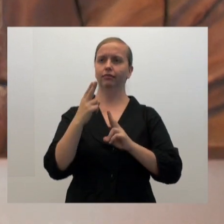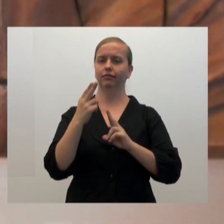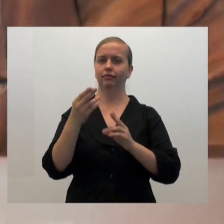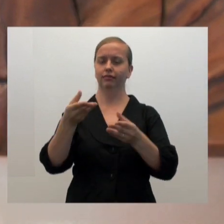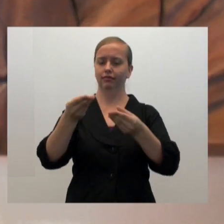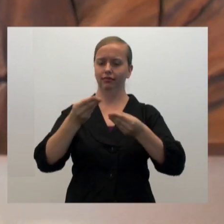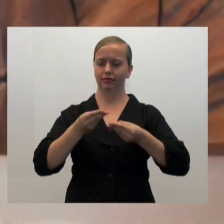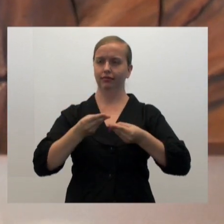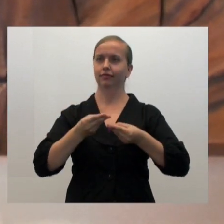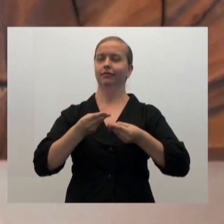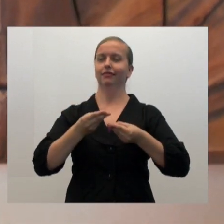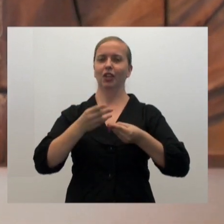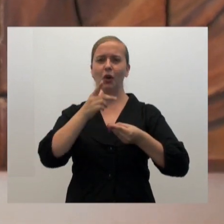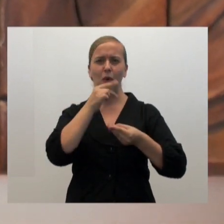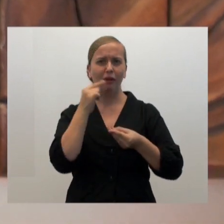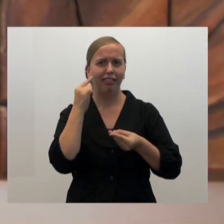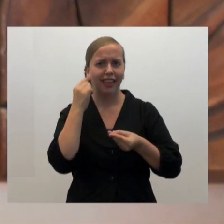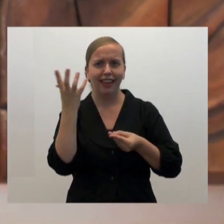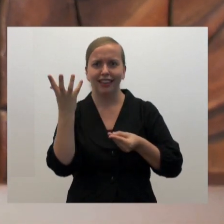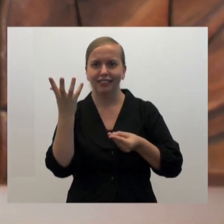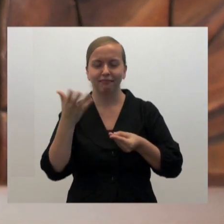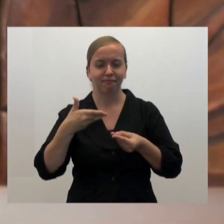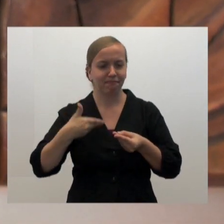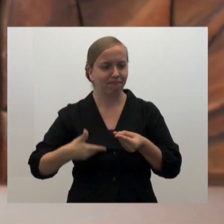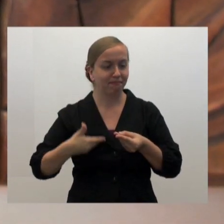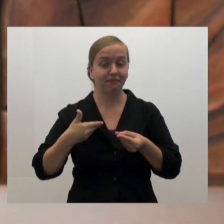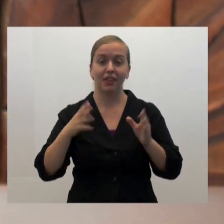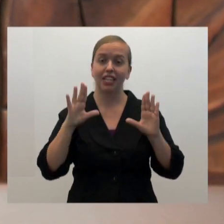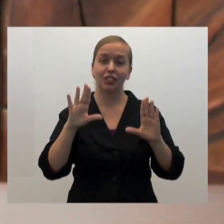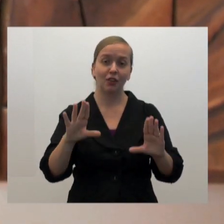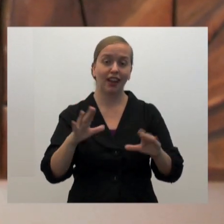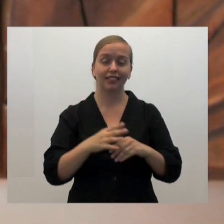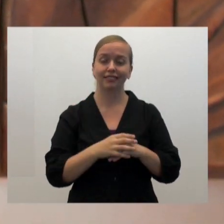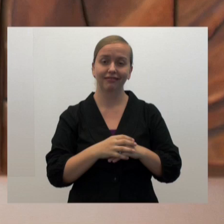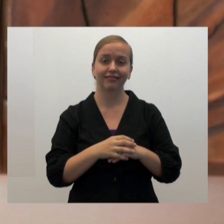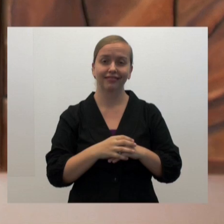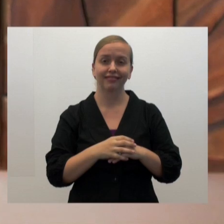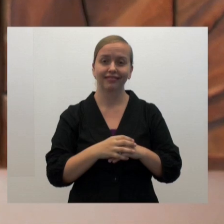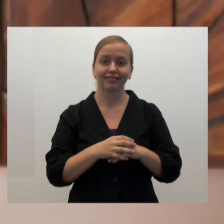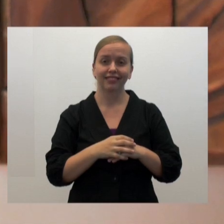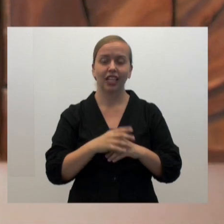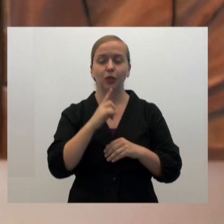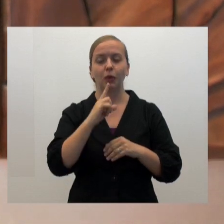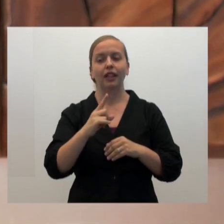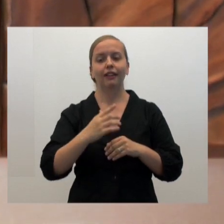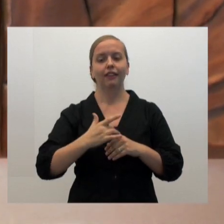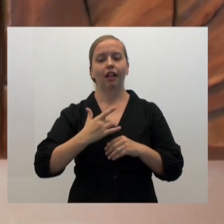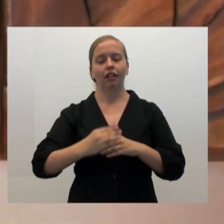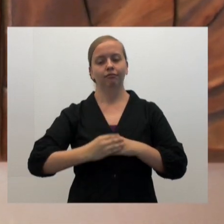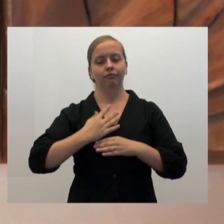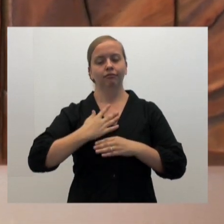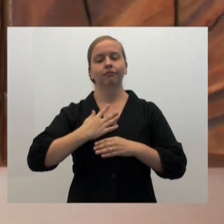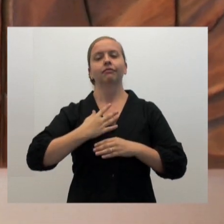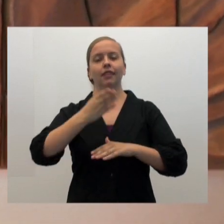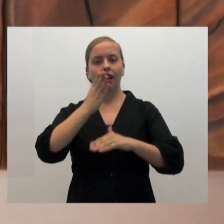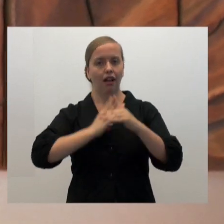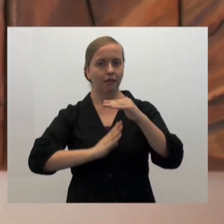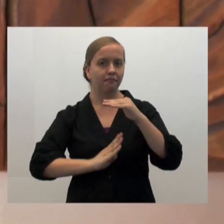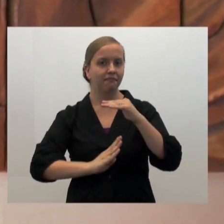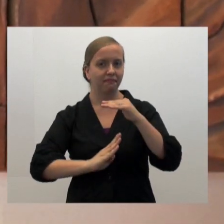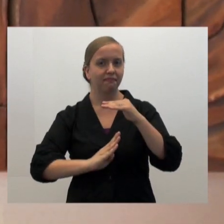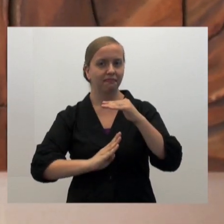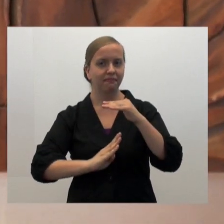happen to you. You don't, you know, I mean, who would think, you know? But it's great. mean, it's humbling, and